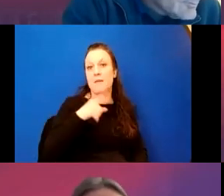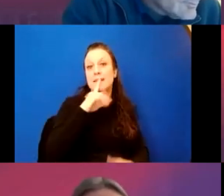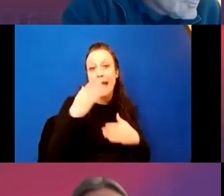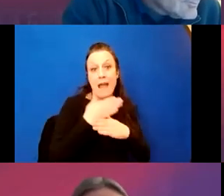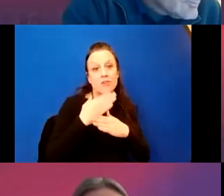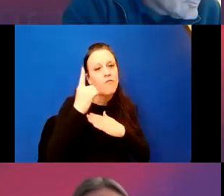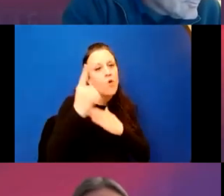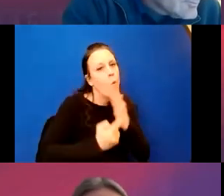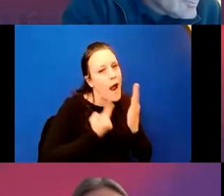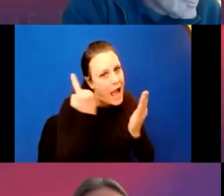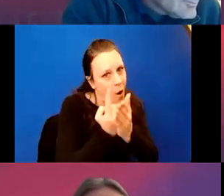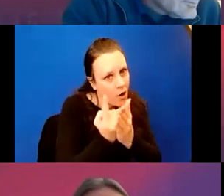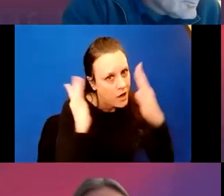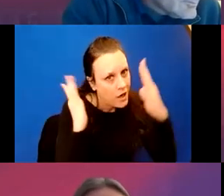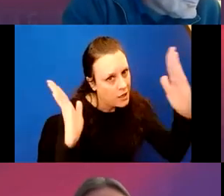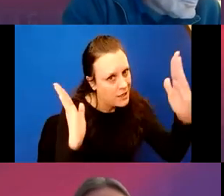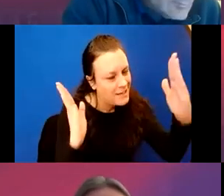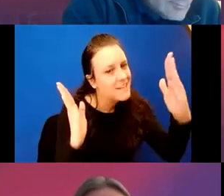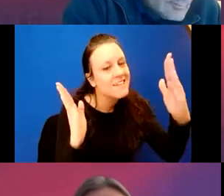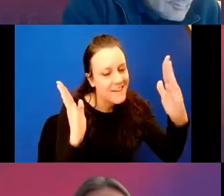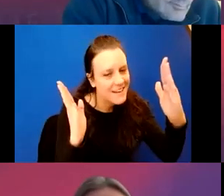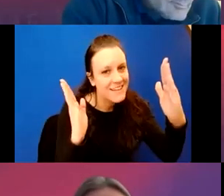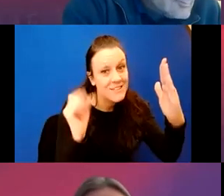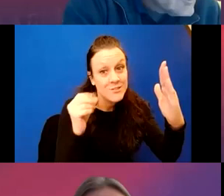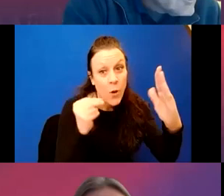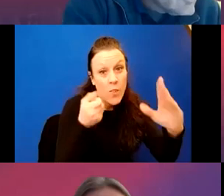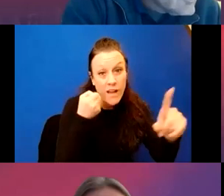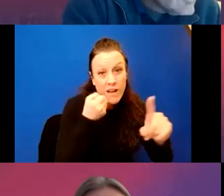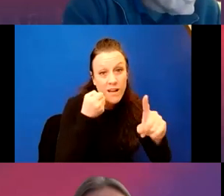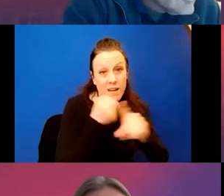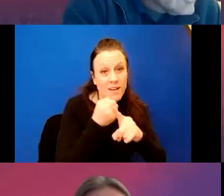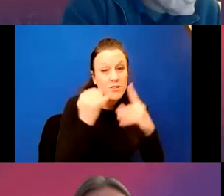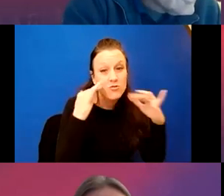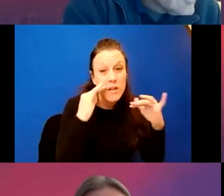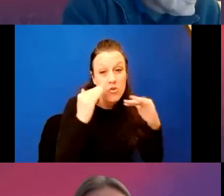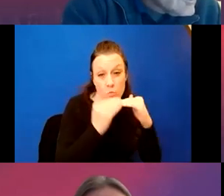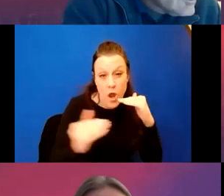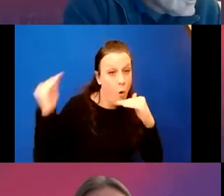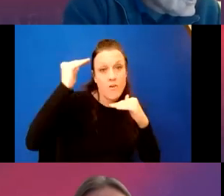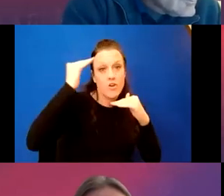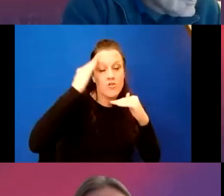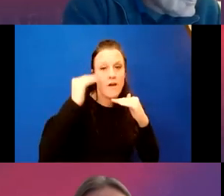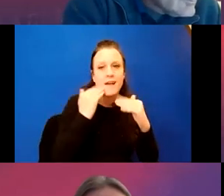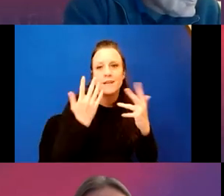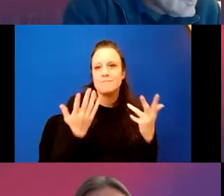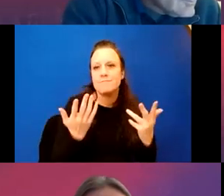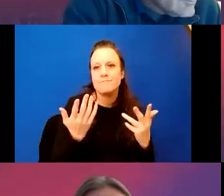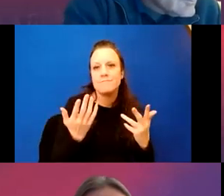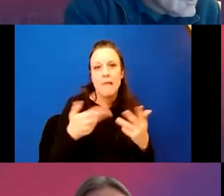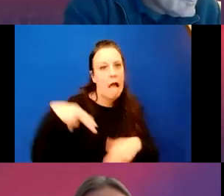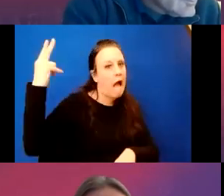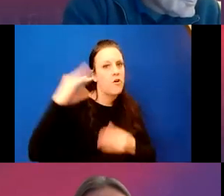over an hour. Um, so the instantaneous reading as a train is directly over your head, probably higher.